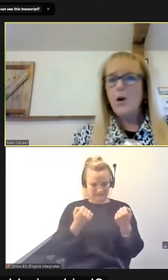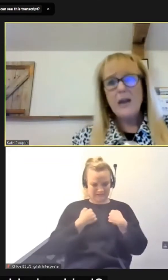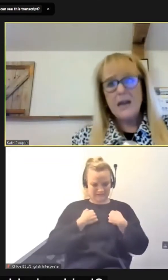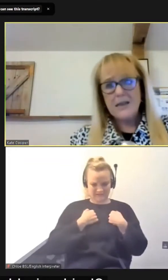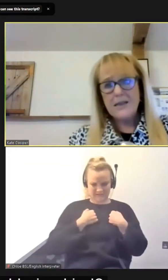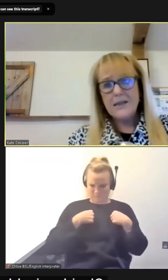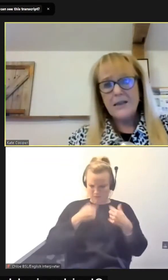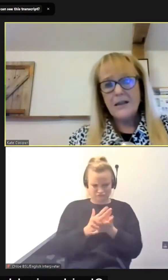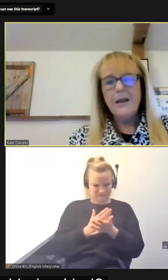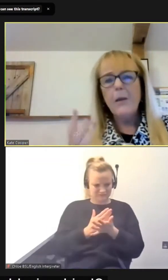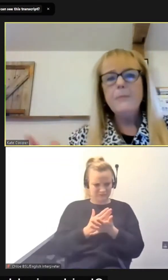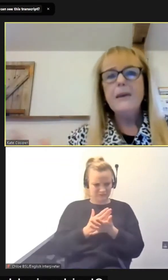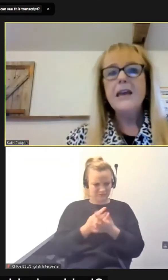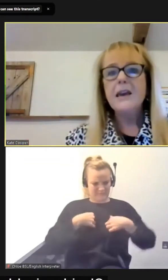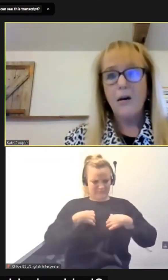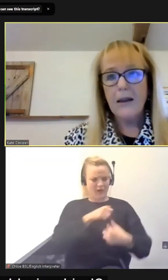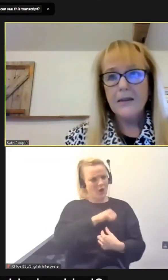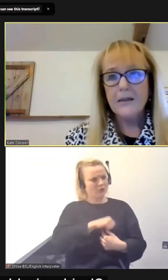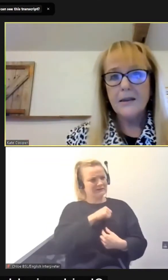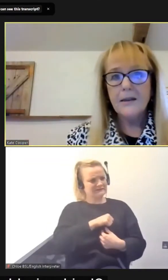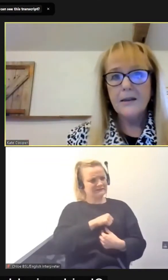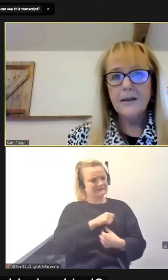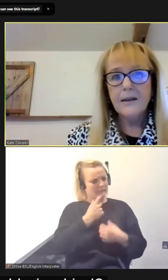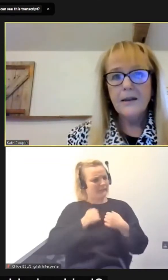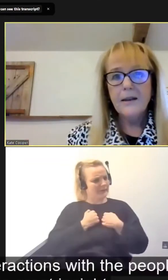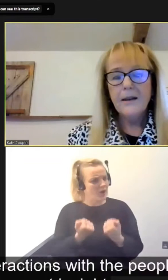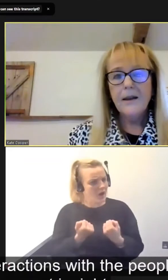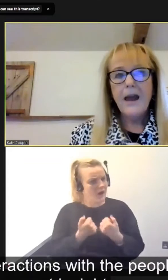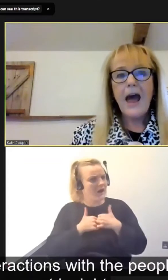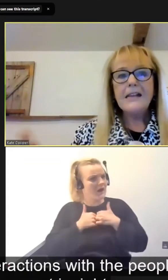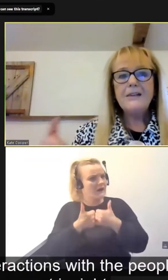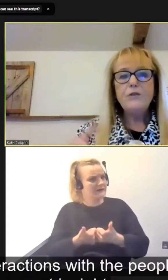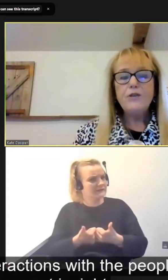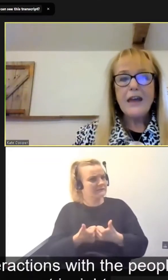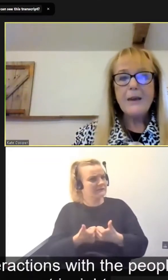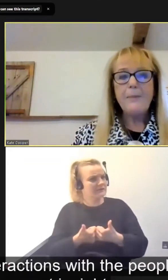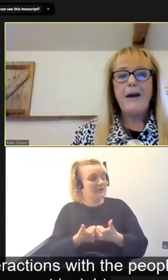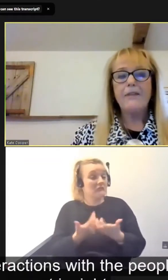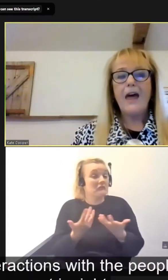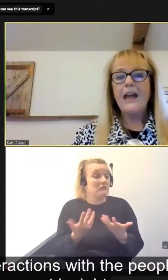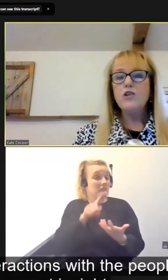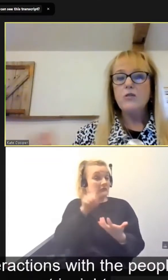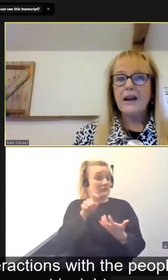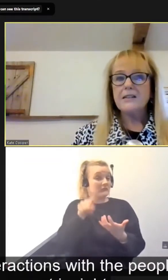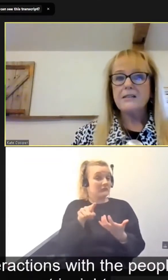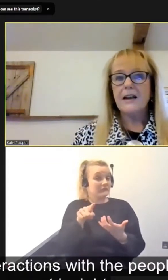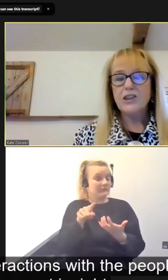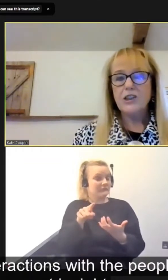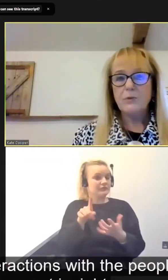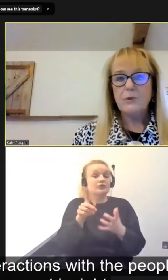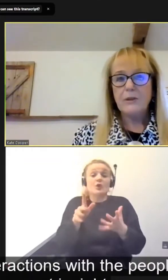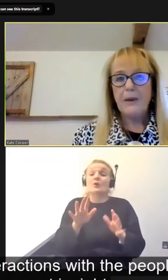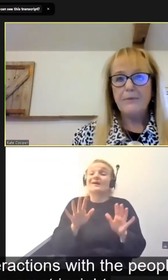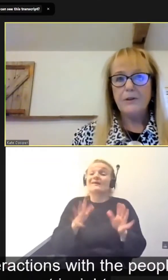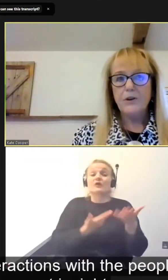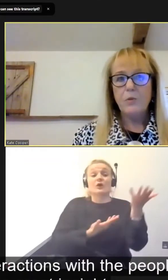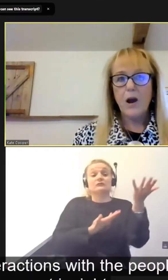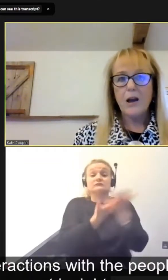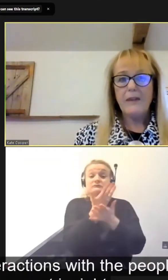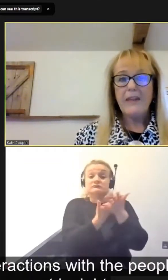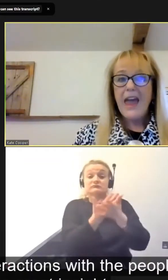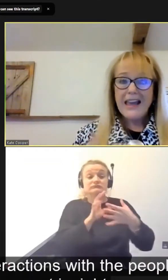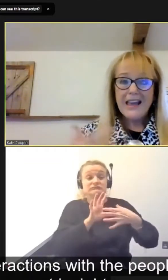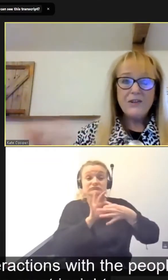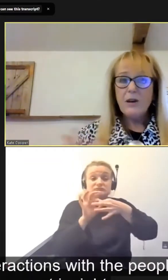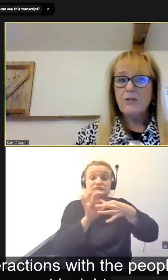I being honest, and am I being kind. And if you think about that in your interactions with the people you